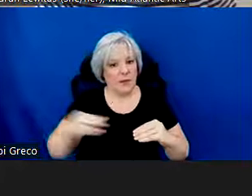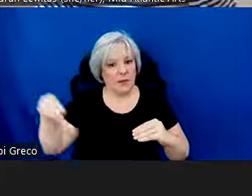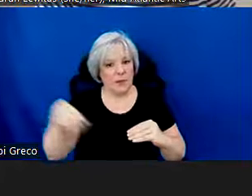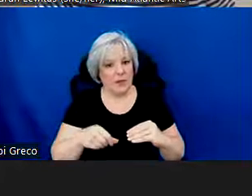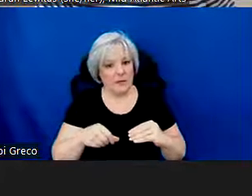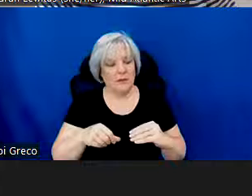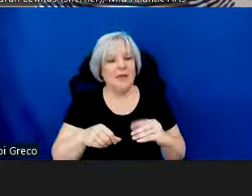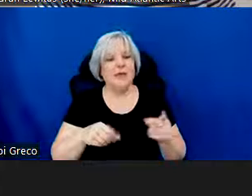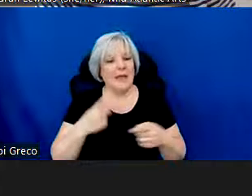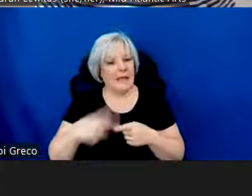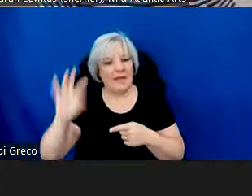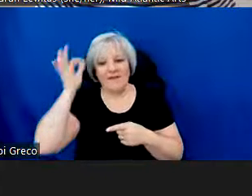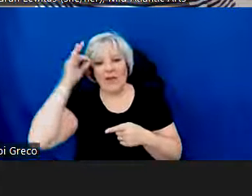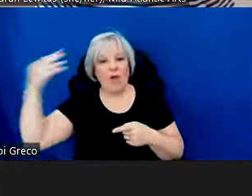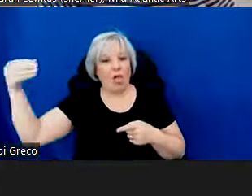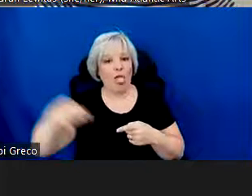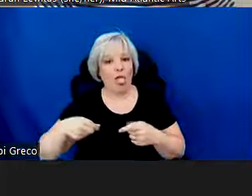from federal government sources.